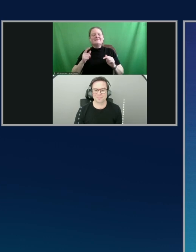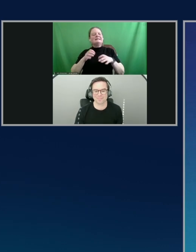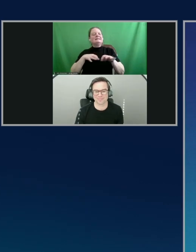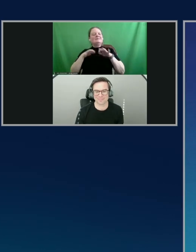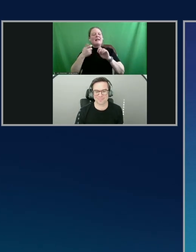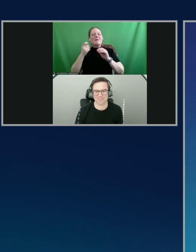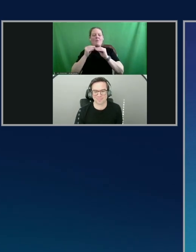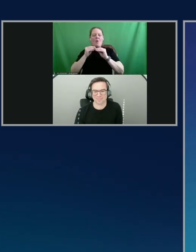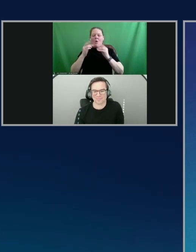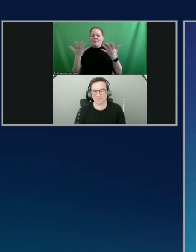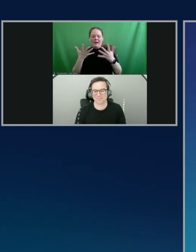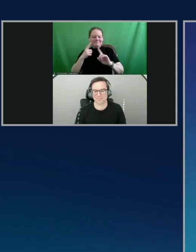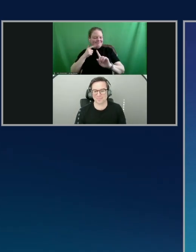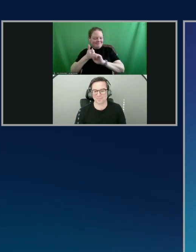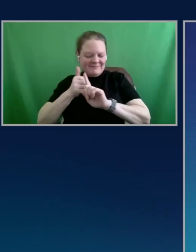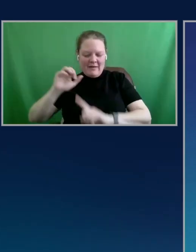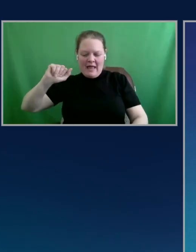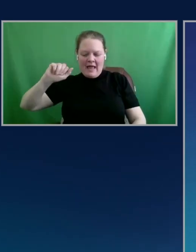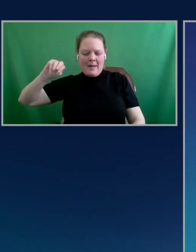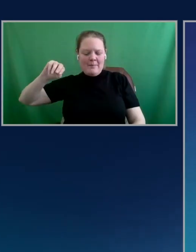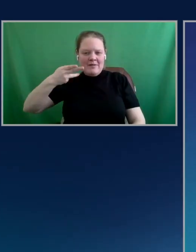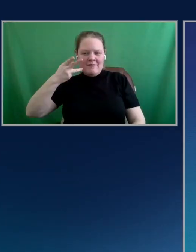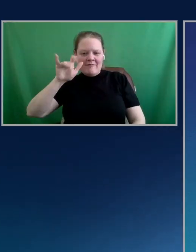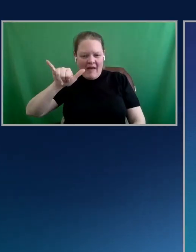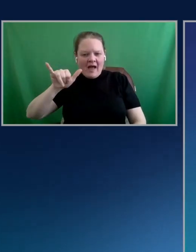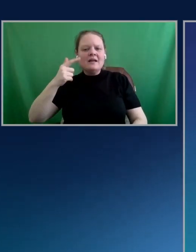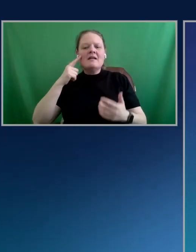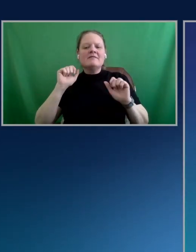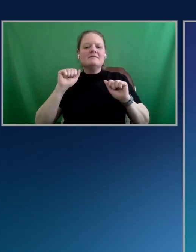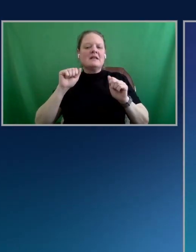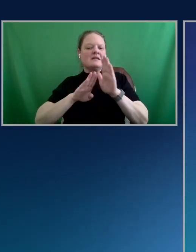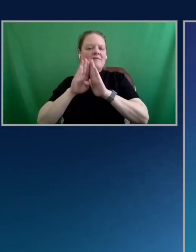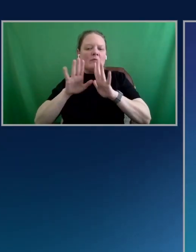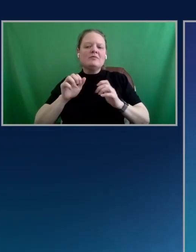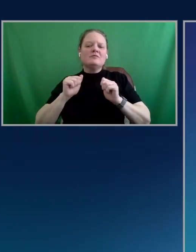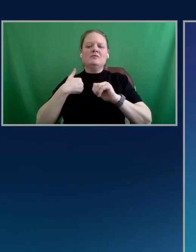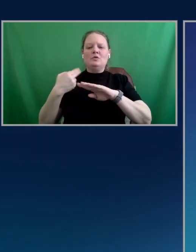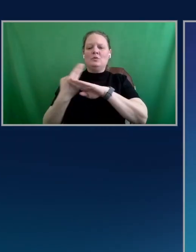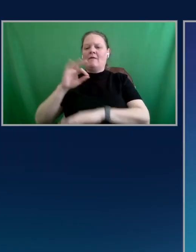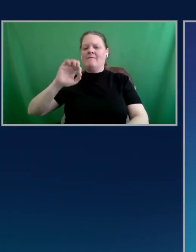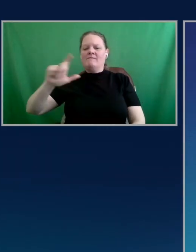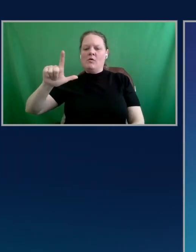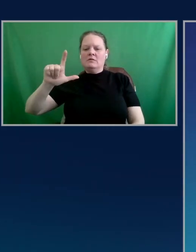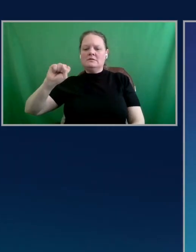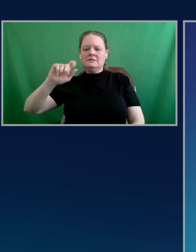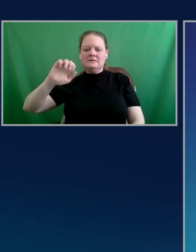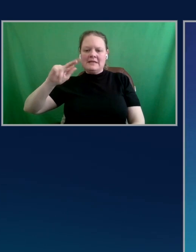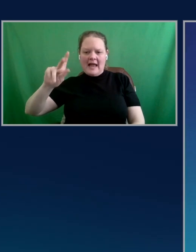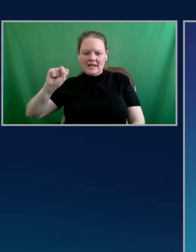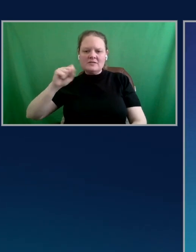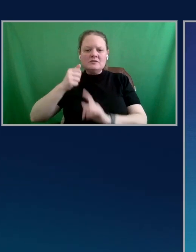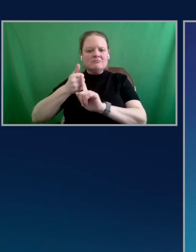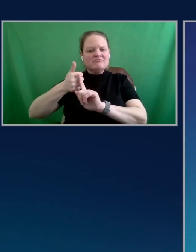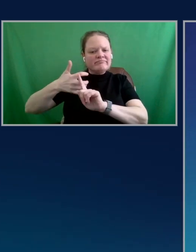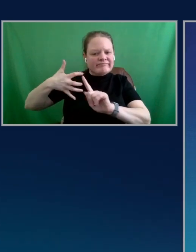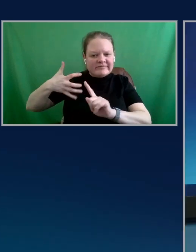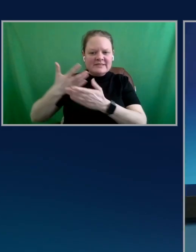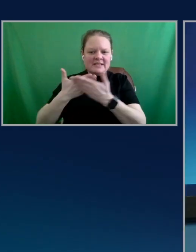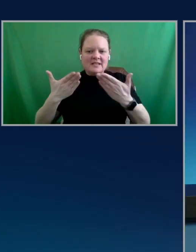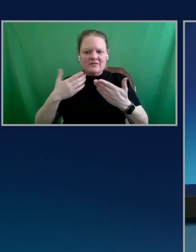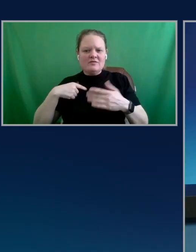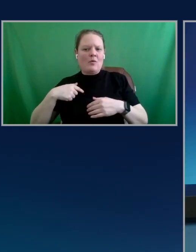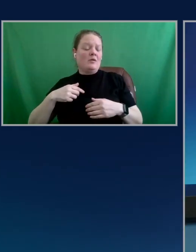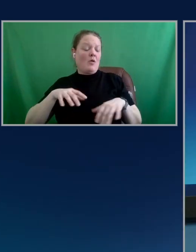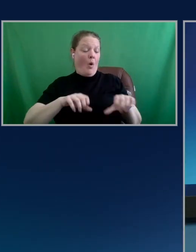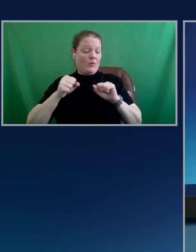full applications powered by AWS. And two main problems that I see it solving are first, hosting front-end applications. Next